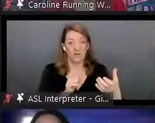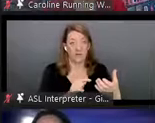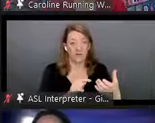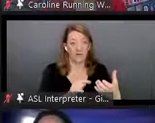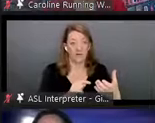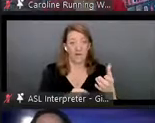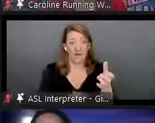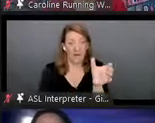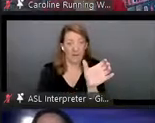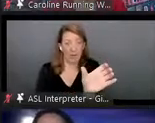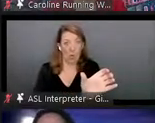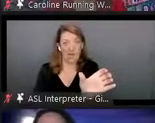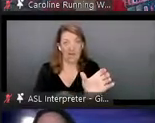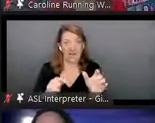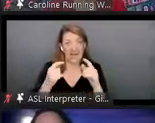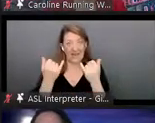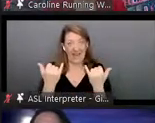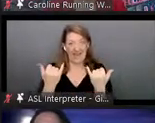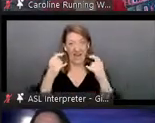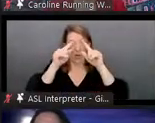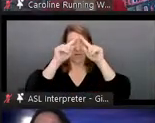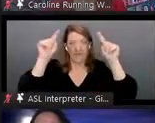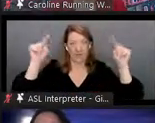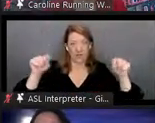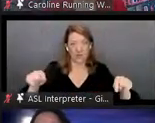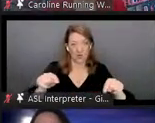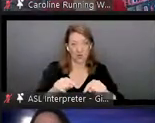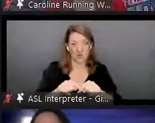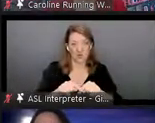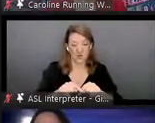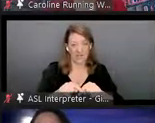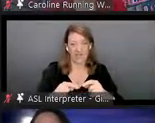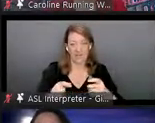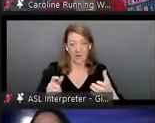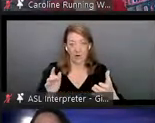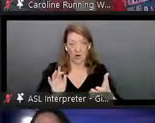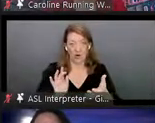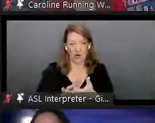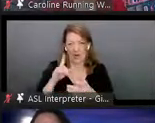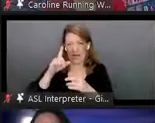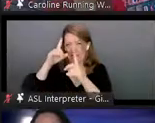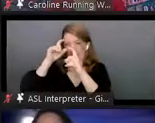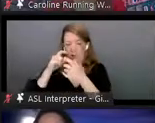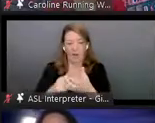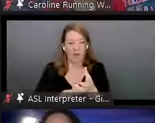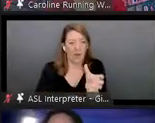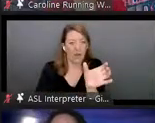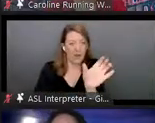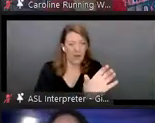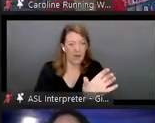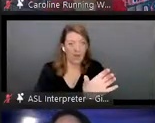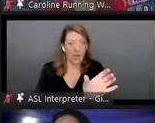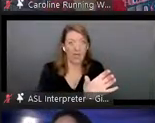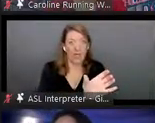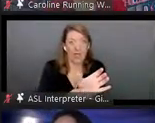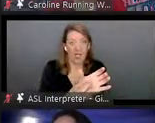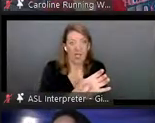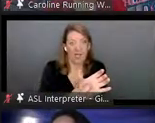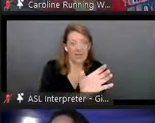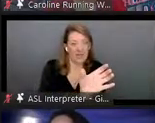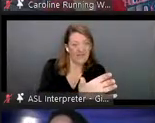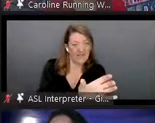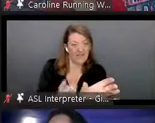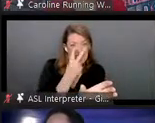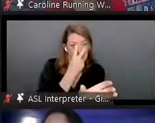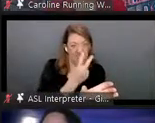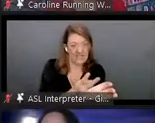at this put turn on your camera app this will bring up the link and turn on the uh it sends you to